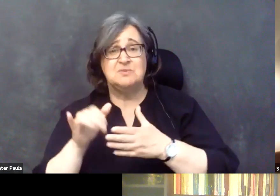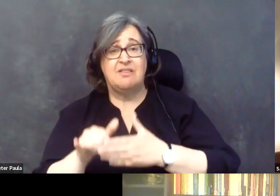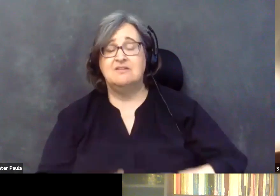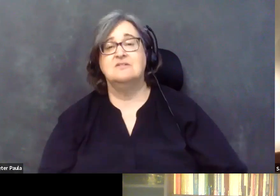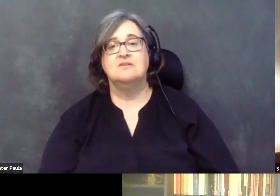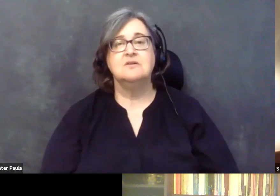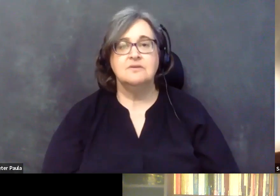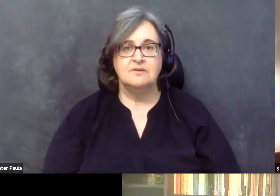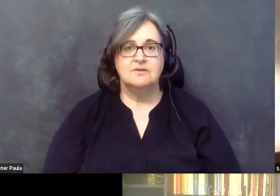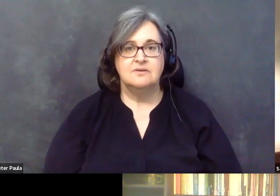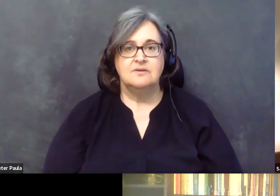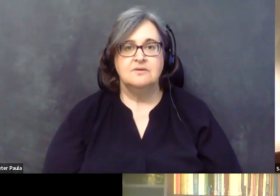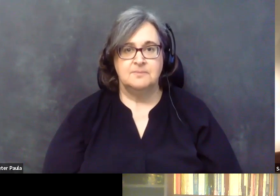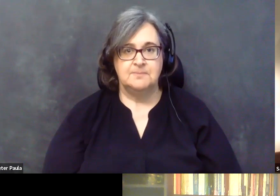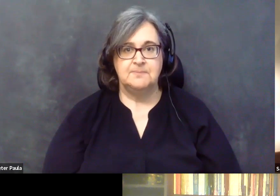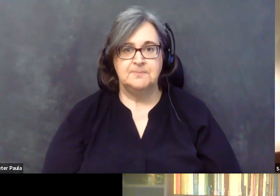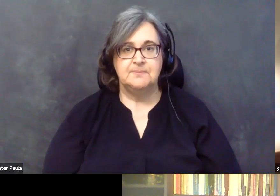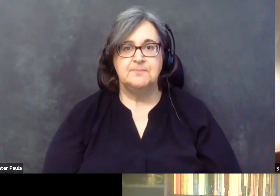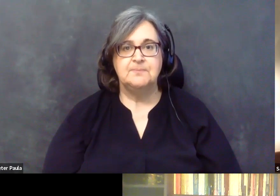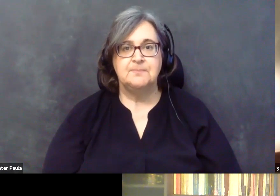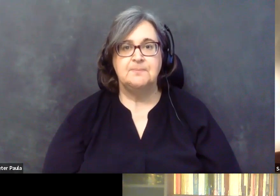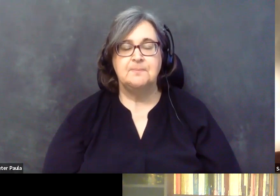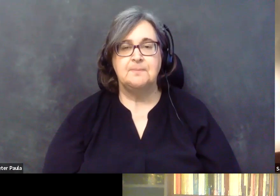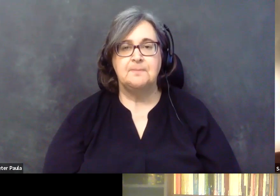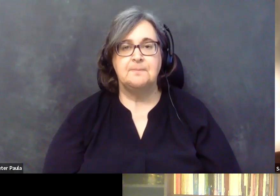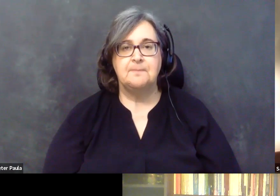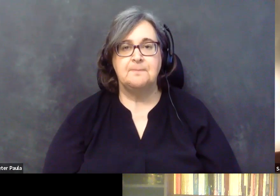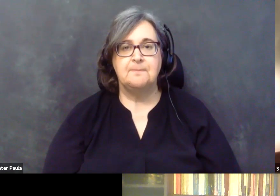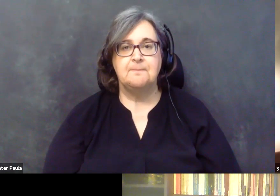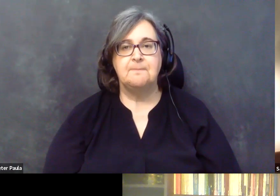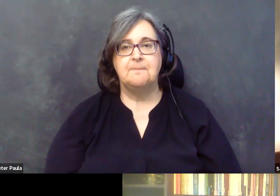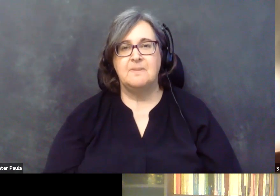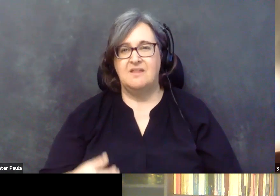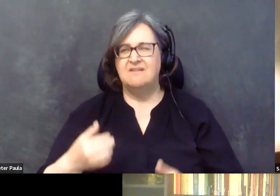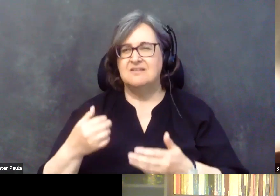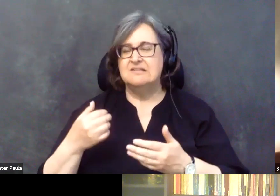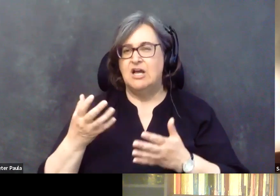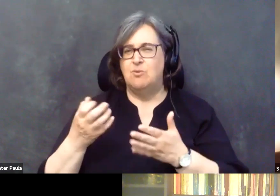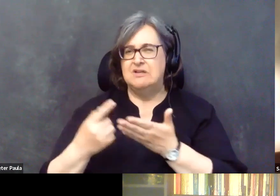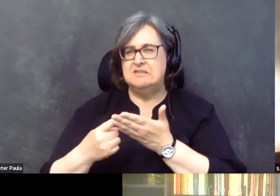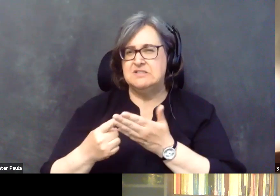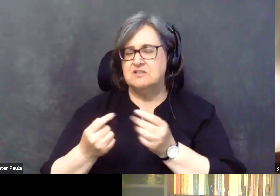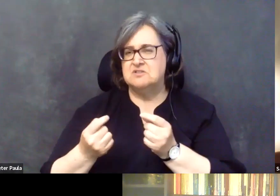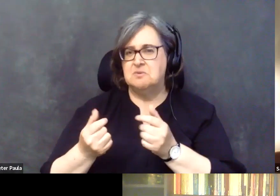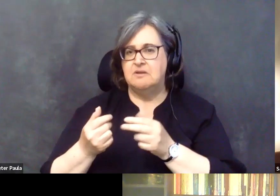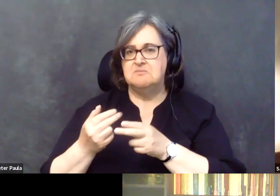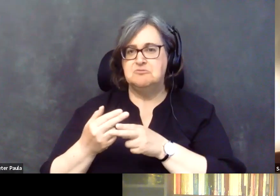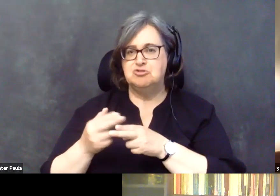I mean, what if, how, how did, let's talk about this for a quick second. How does the healthcare system balance